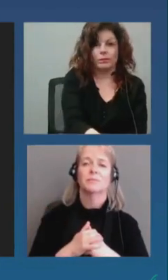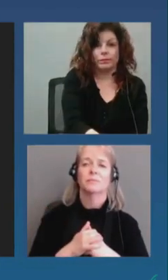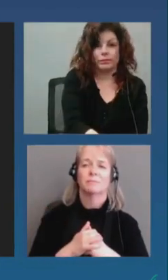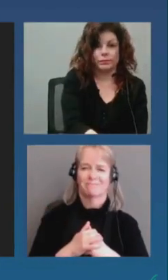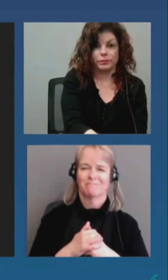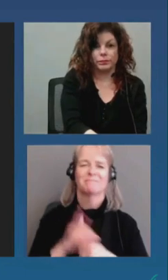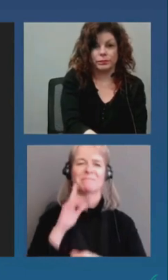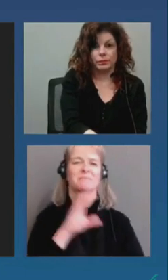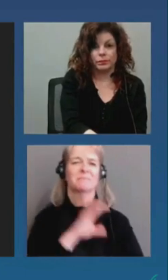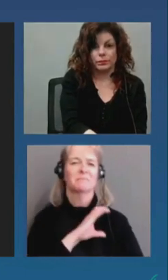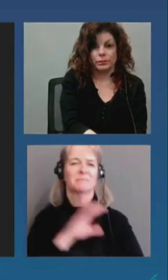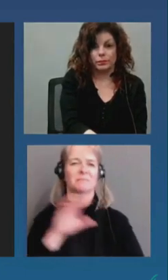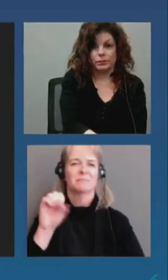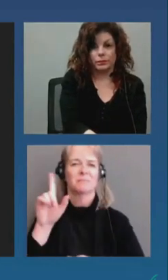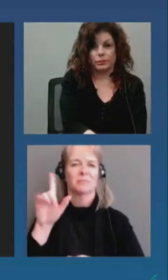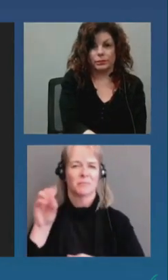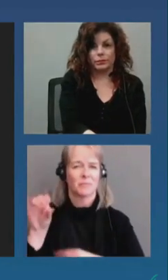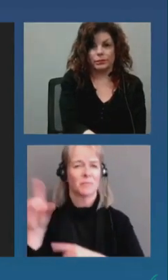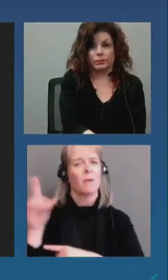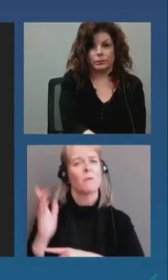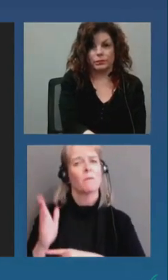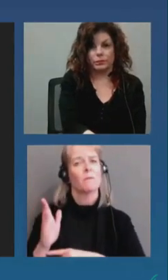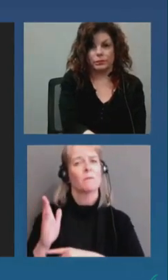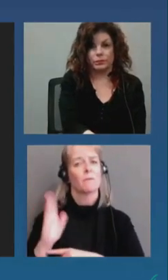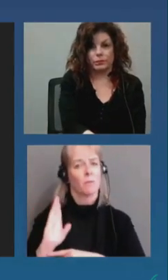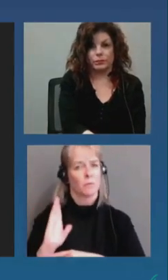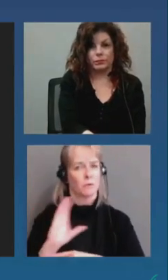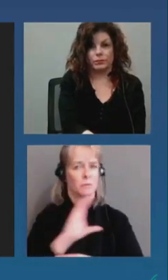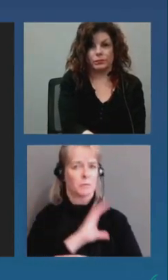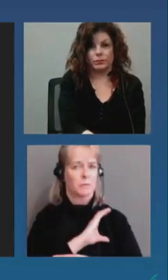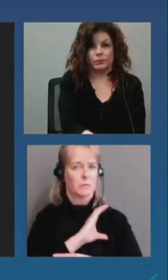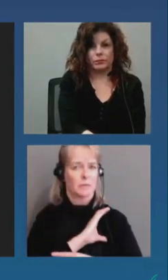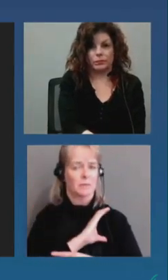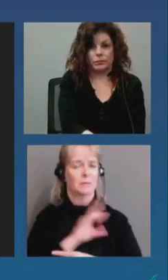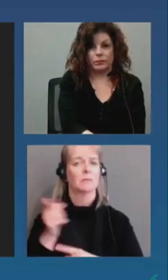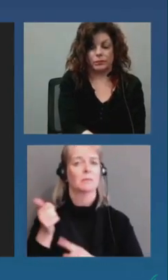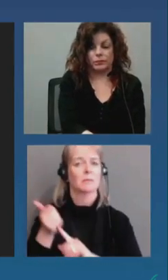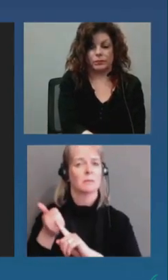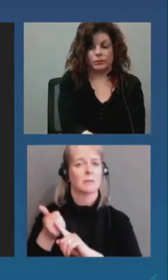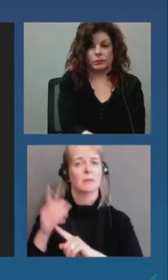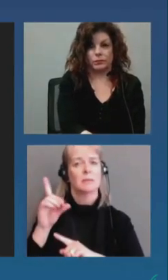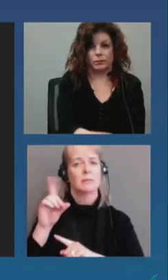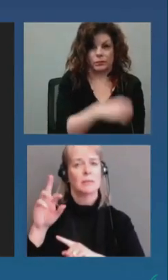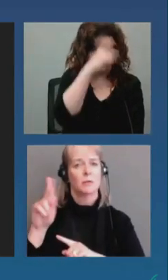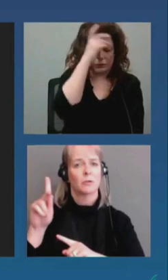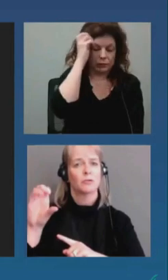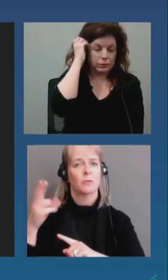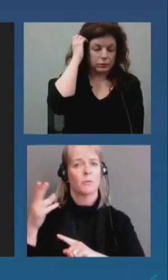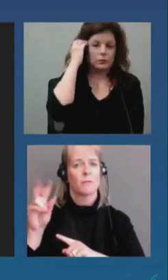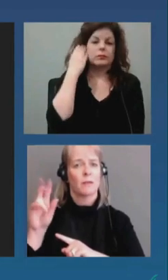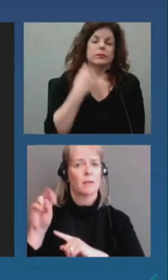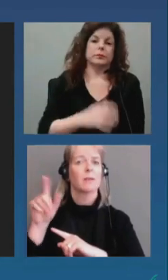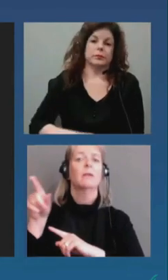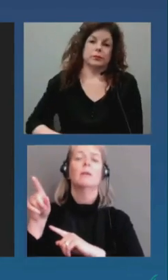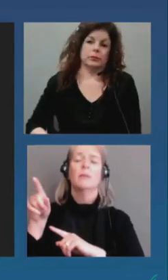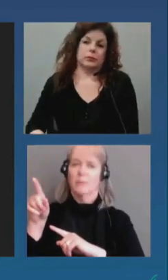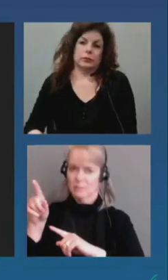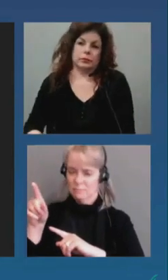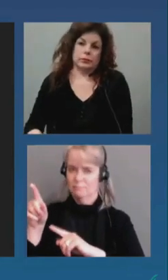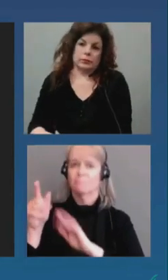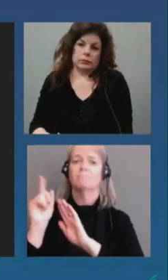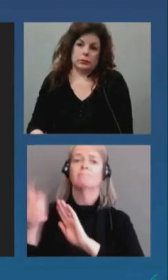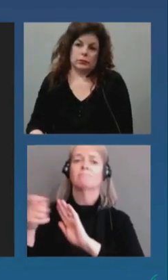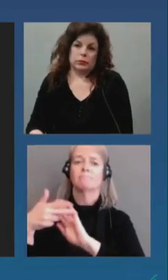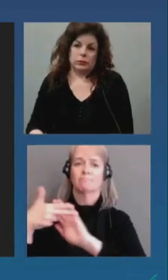Former police officer Derek Chauvin was convicted on all three counts of criminal charges against him in the murder of George Floyd.